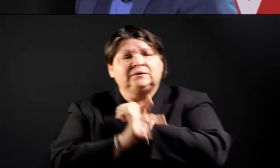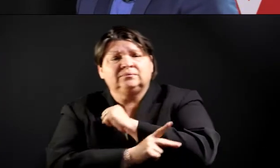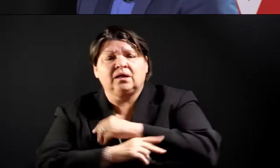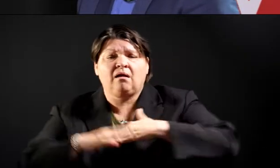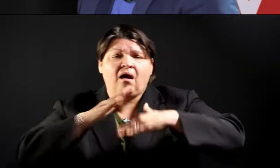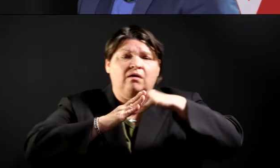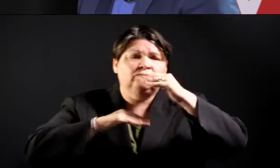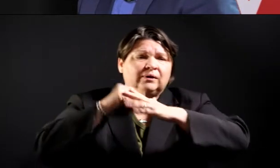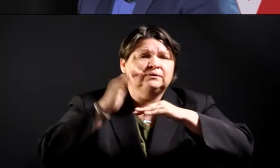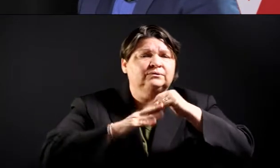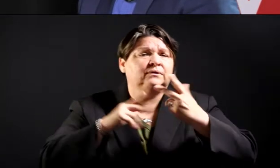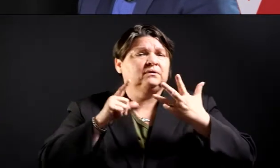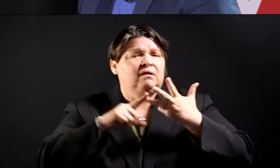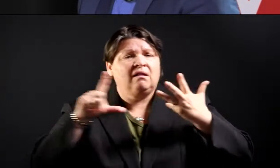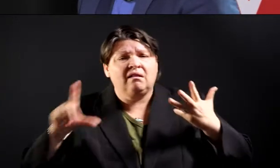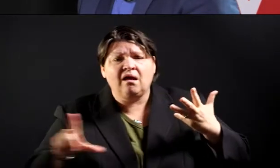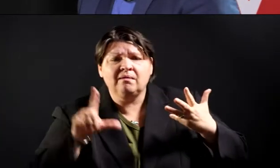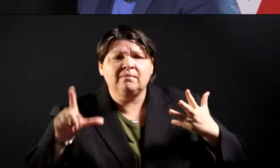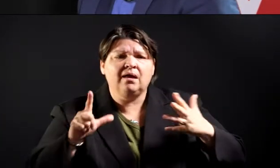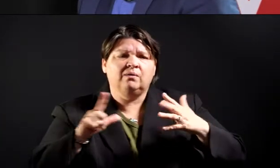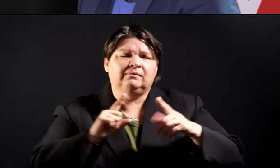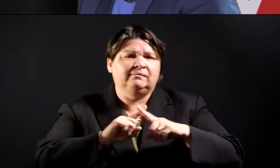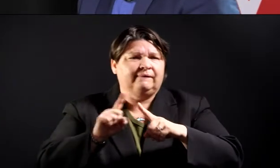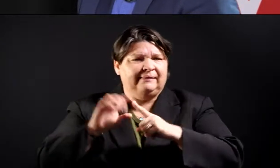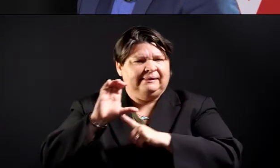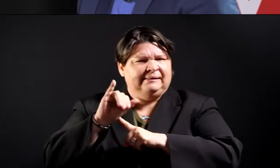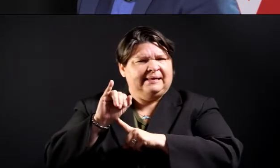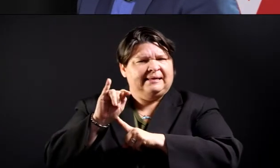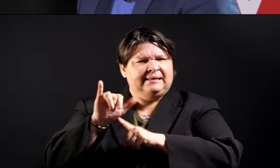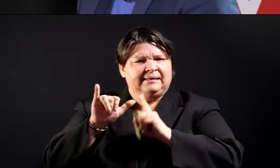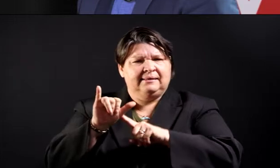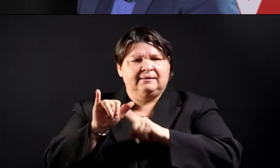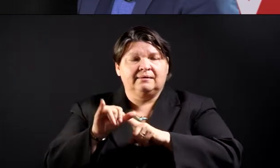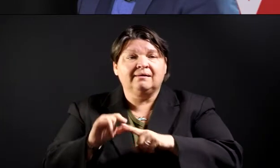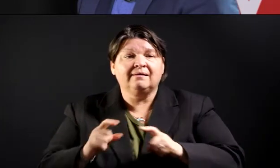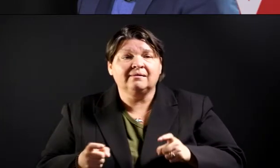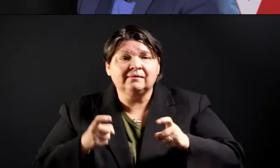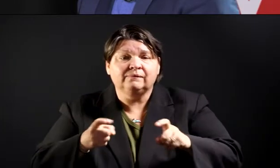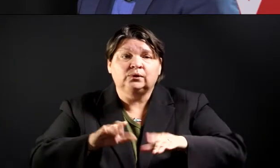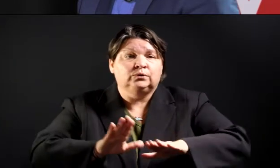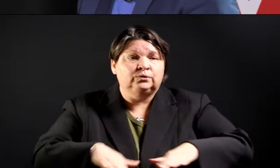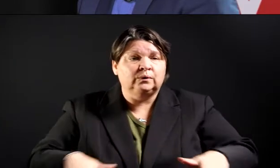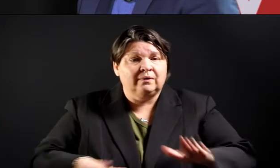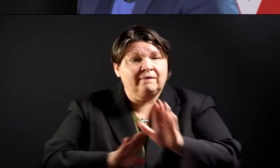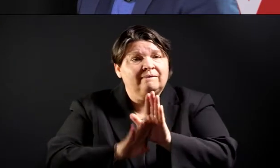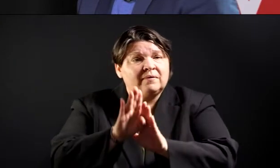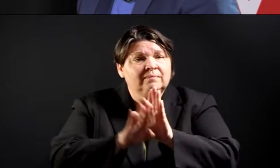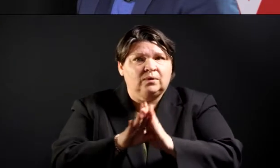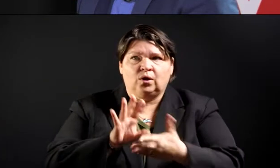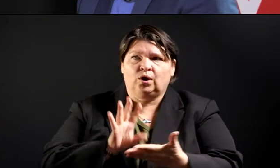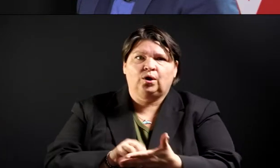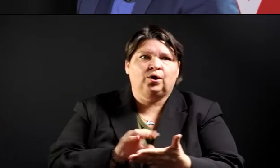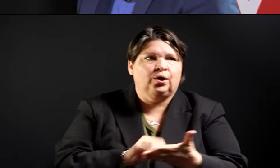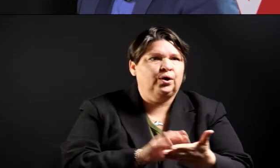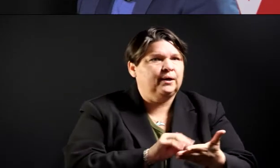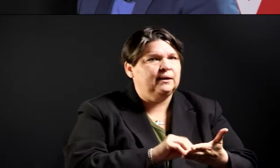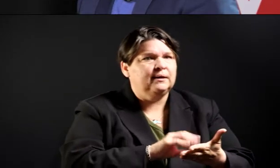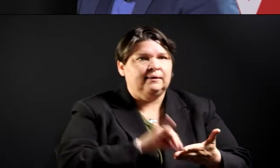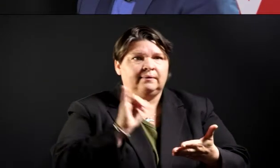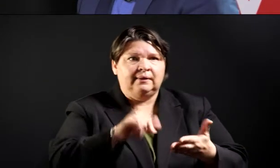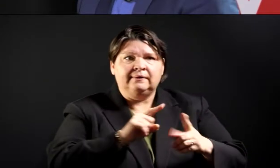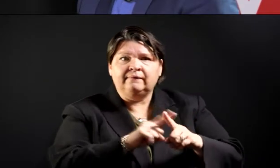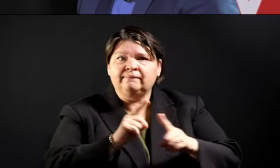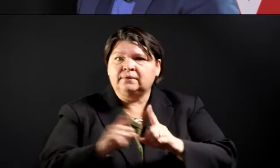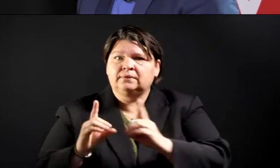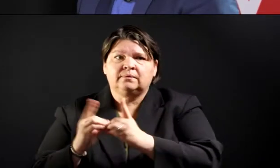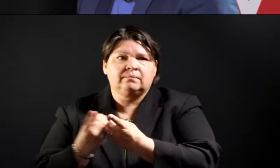provide child development and learning. These departments have been working with our other community